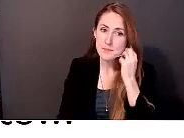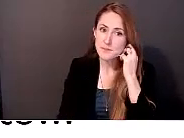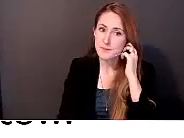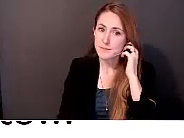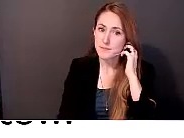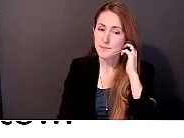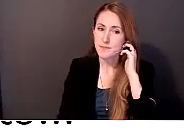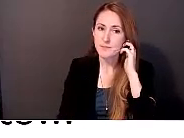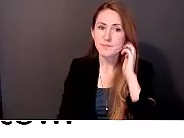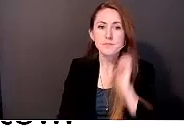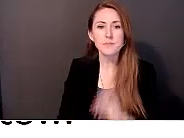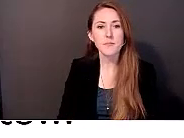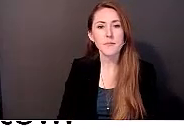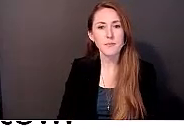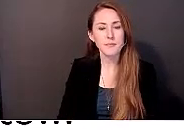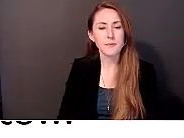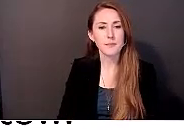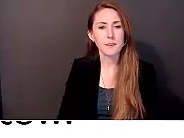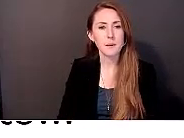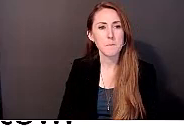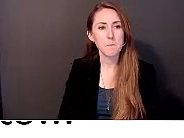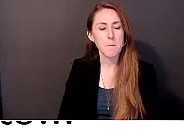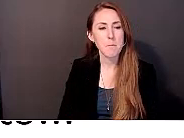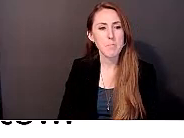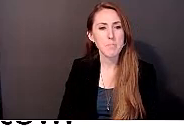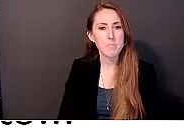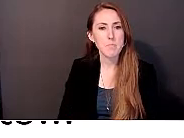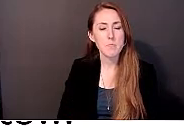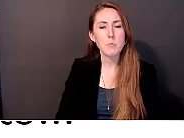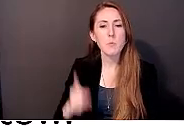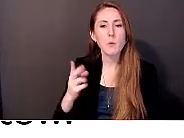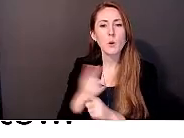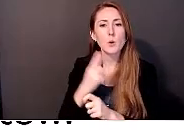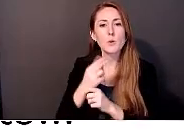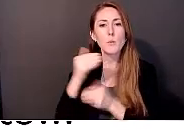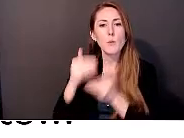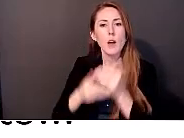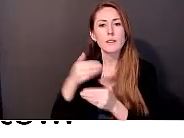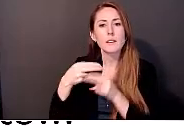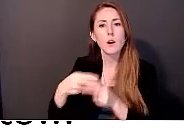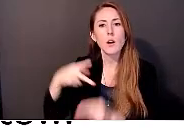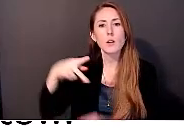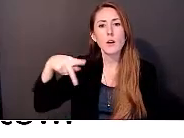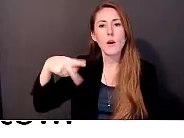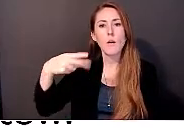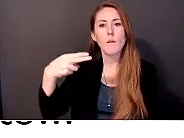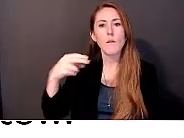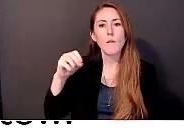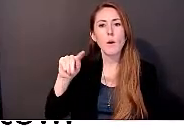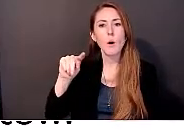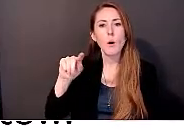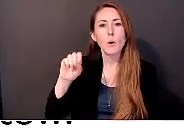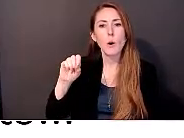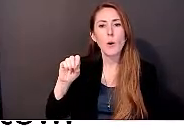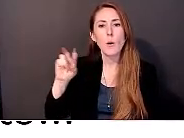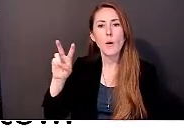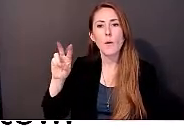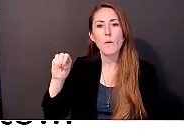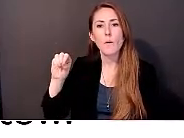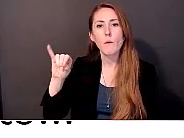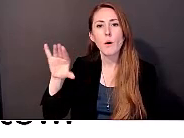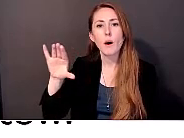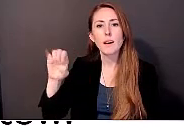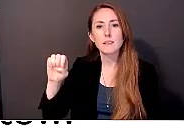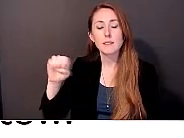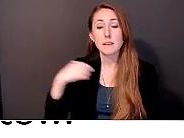partners. Um, so we used a, uh, process called PhotoVoice, and actually I'm also gonna look at some notes,